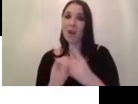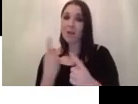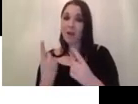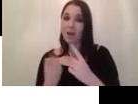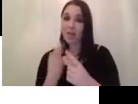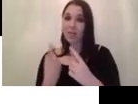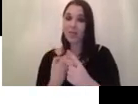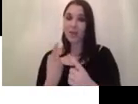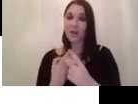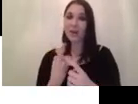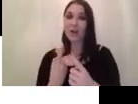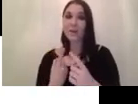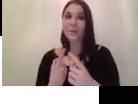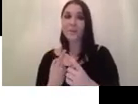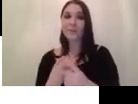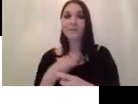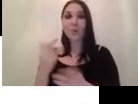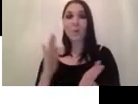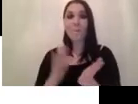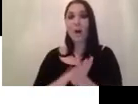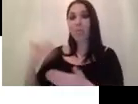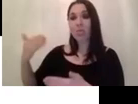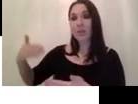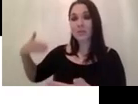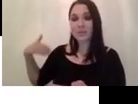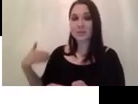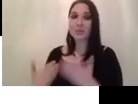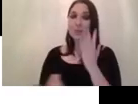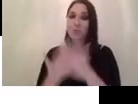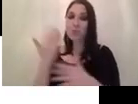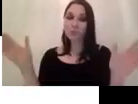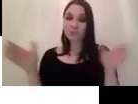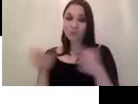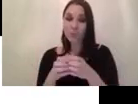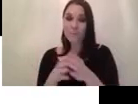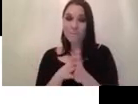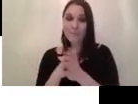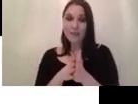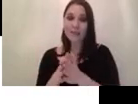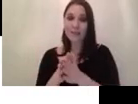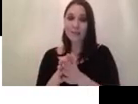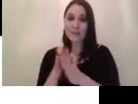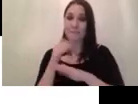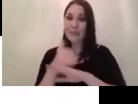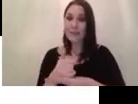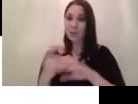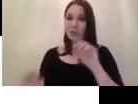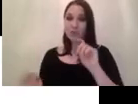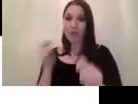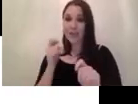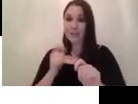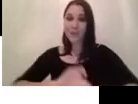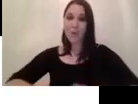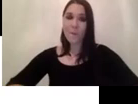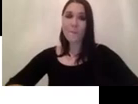new in the last couple of months um new group of method is based on transformer i didn't include the slides here